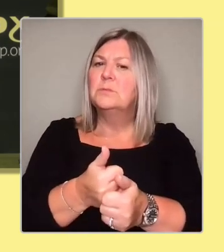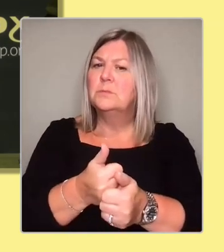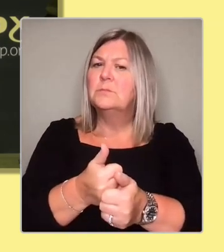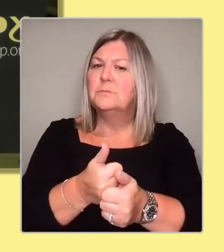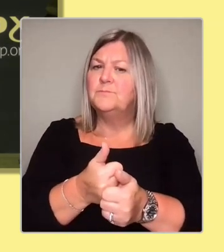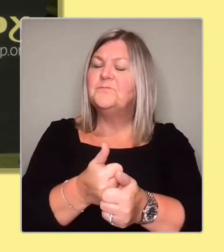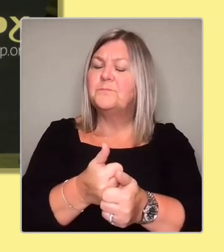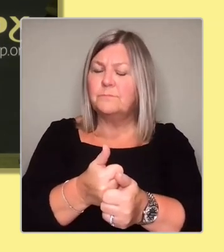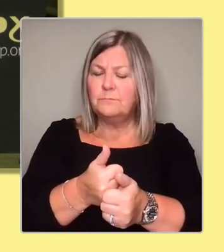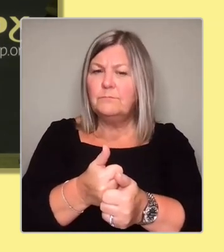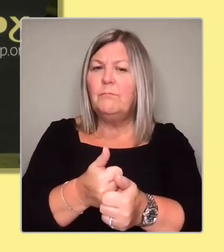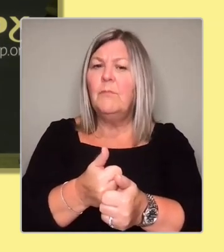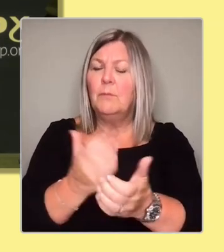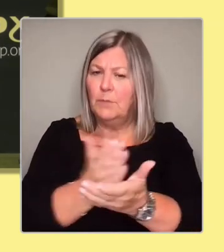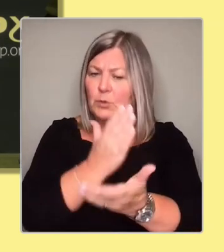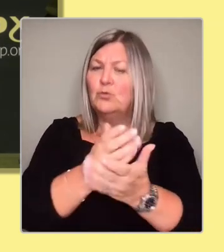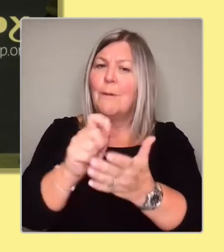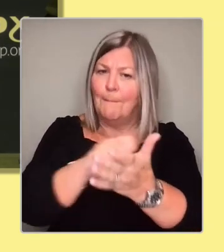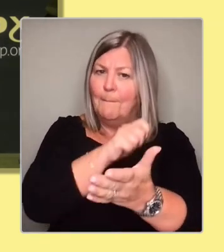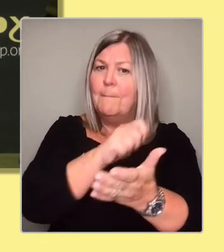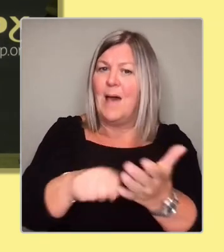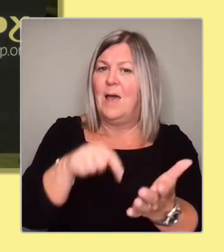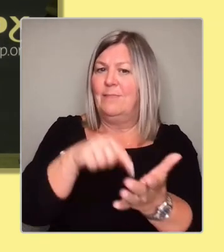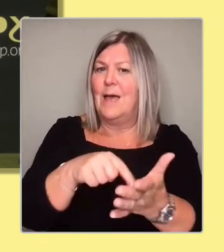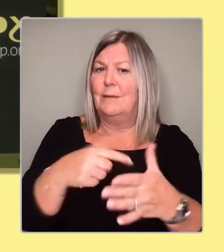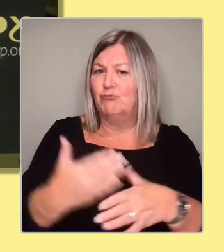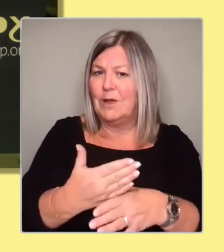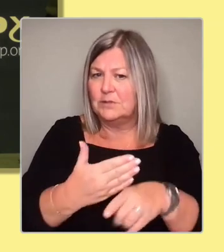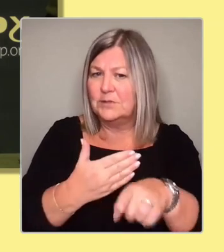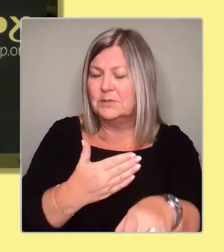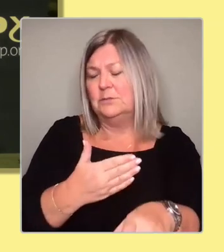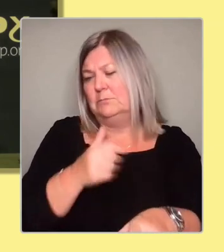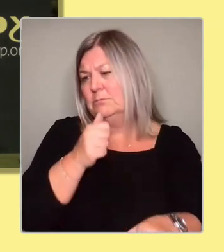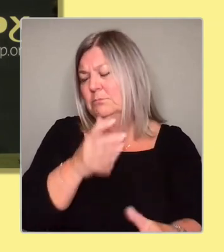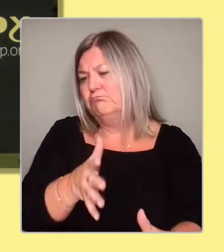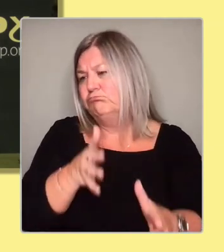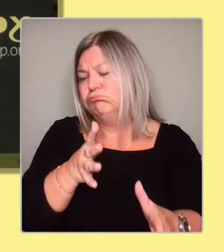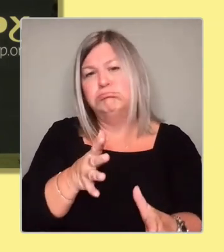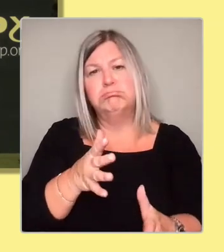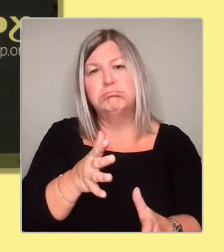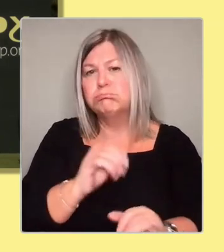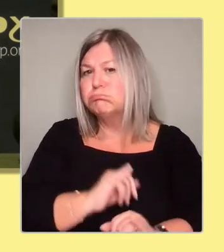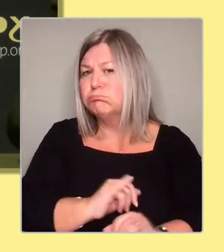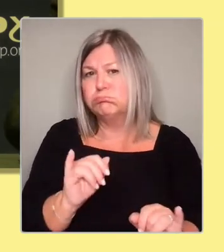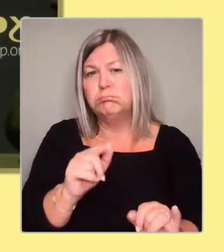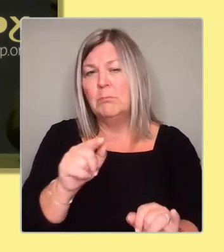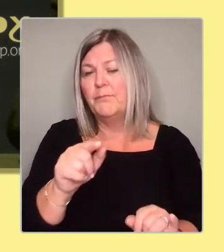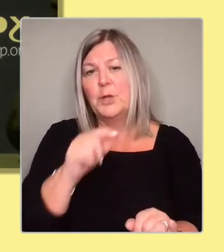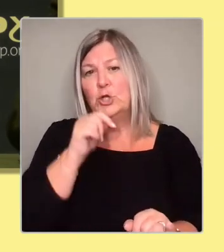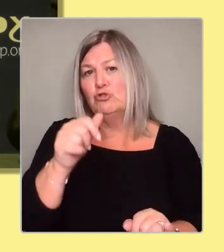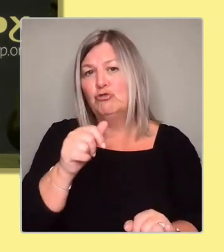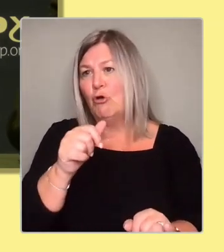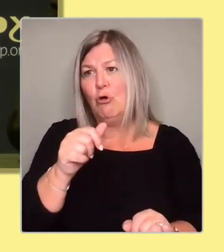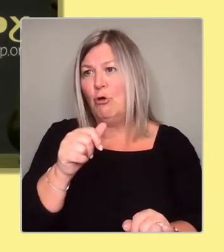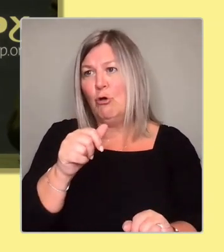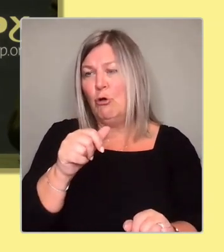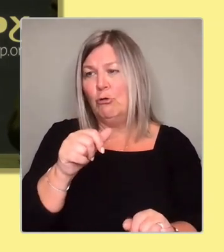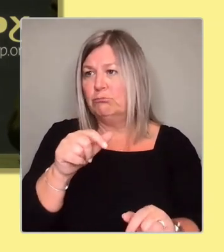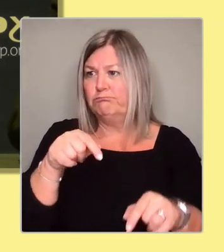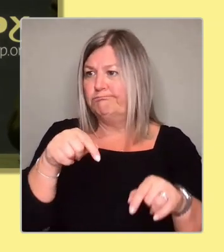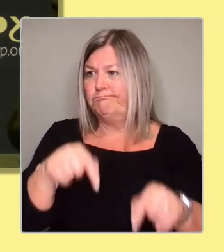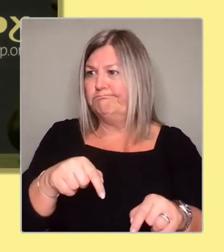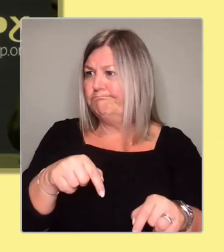therapy, because it is abhorrent, it has no place in modern Scotland. And it's certainly something that I'd be happy to work with